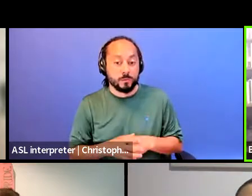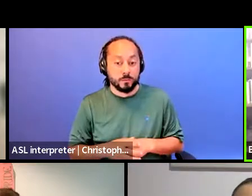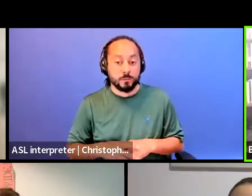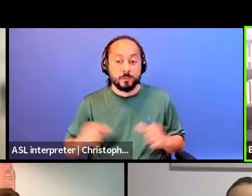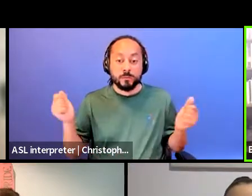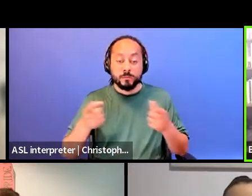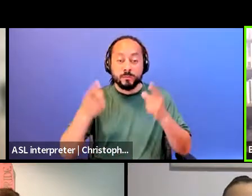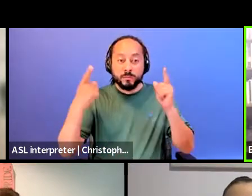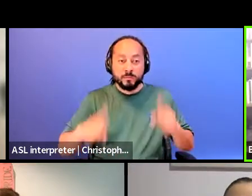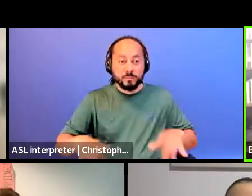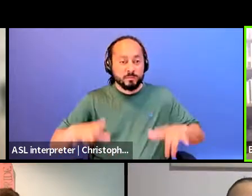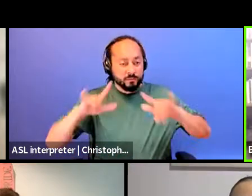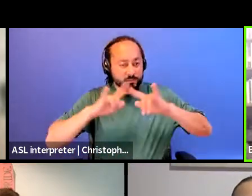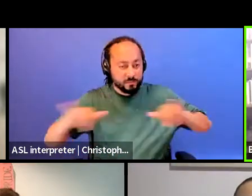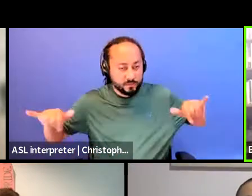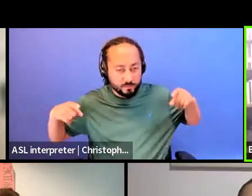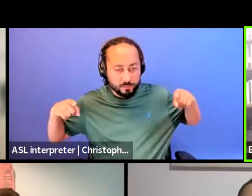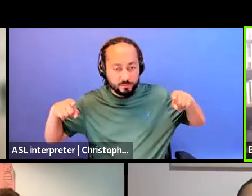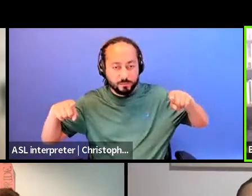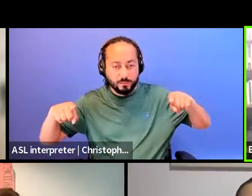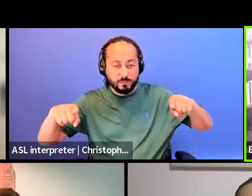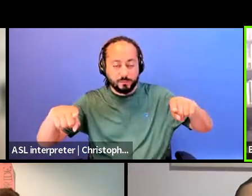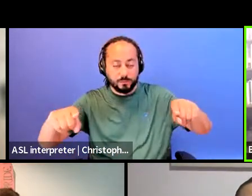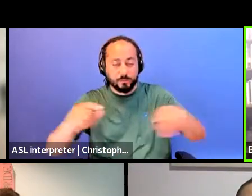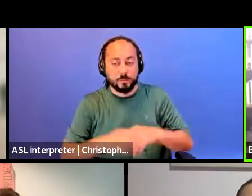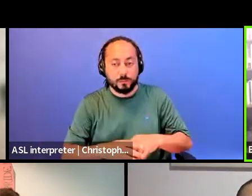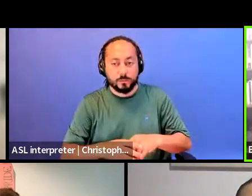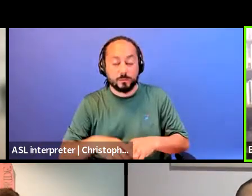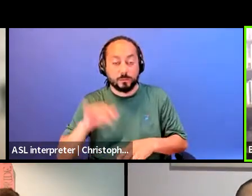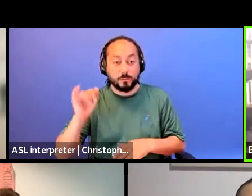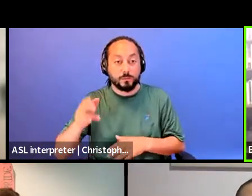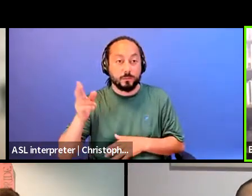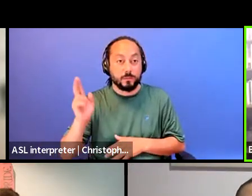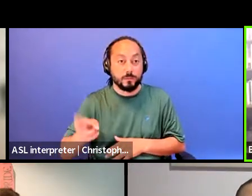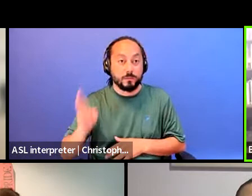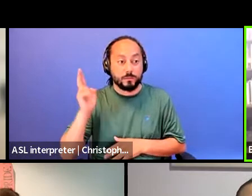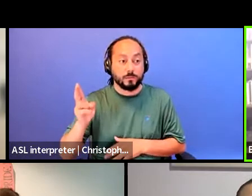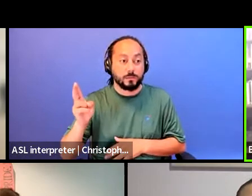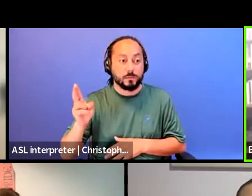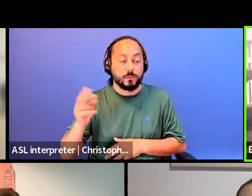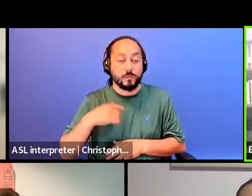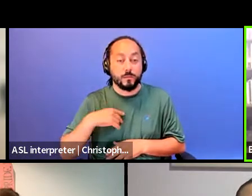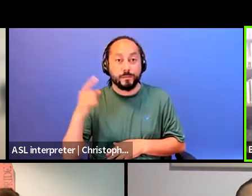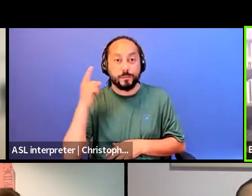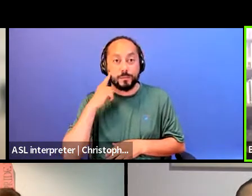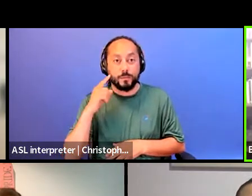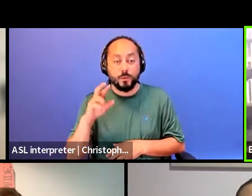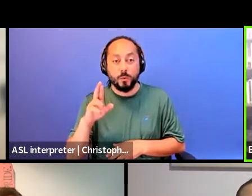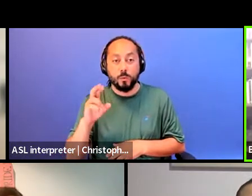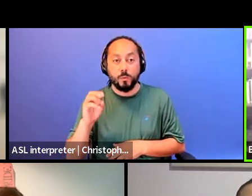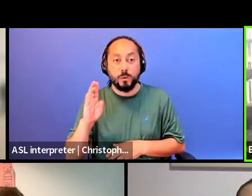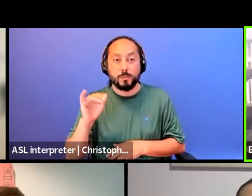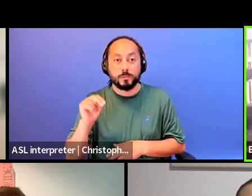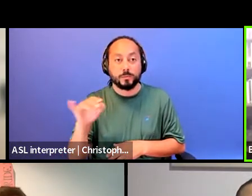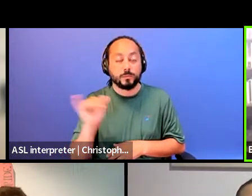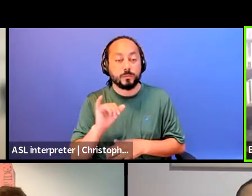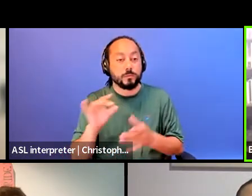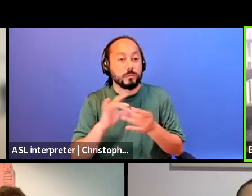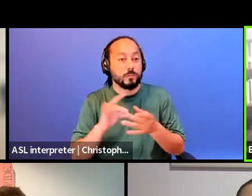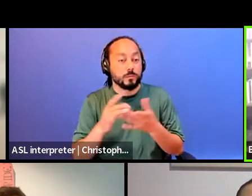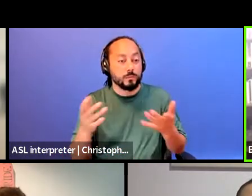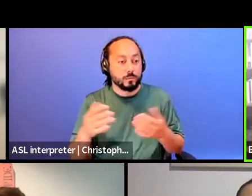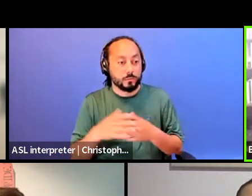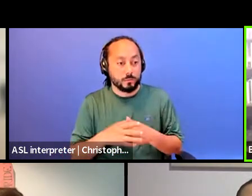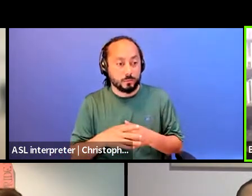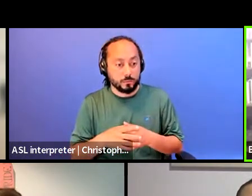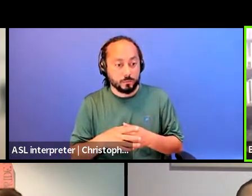simultaneously. And this has been a history. And I think what I heard Robin also kind of referring to is the fact, you